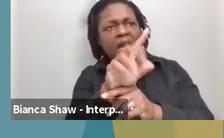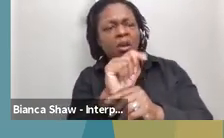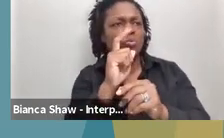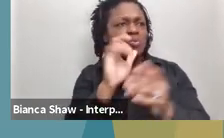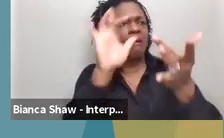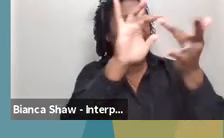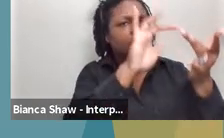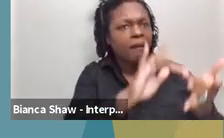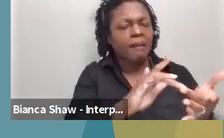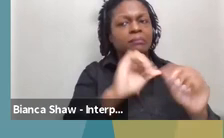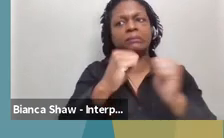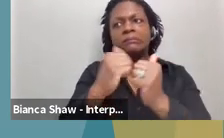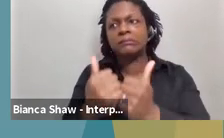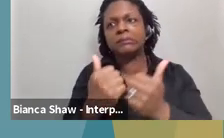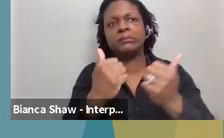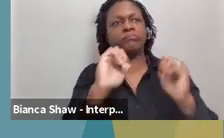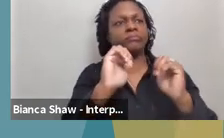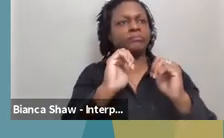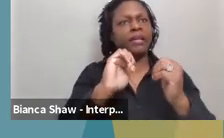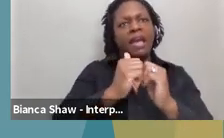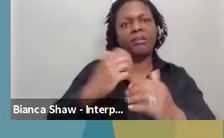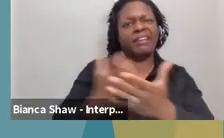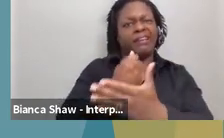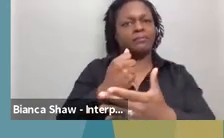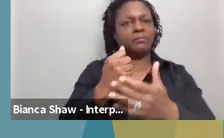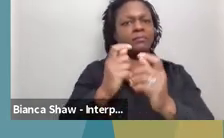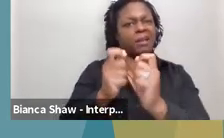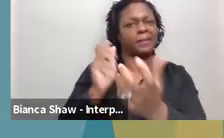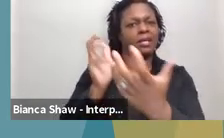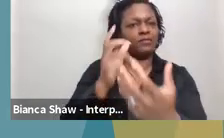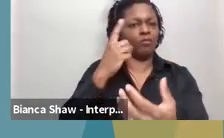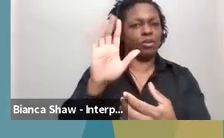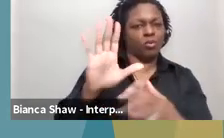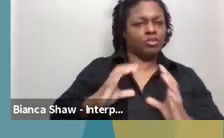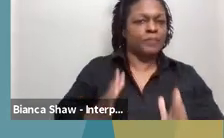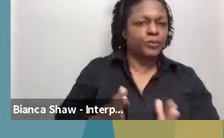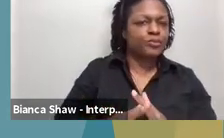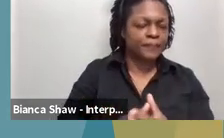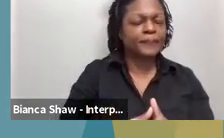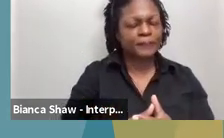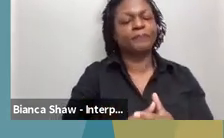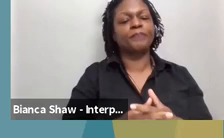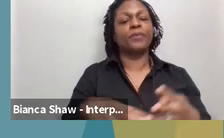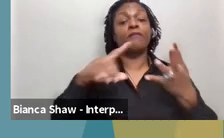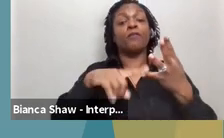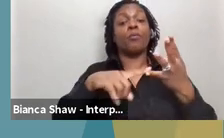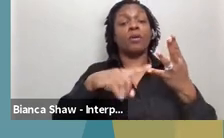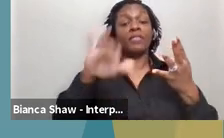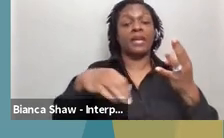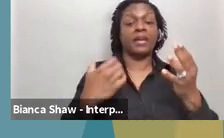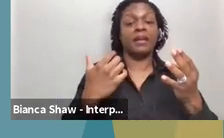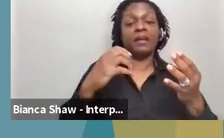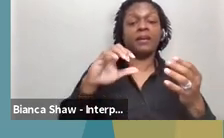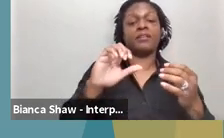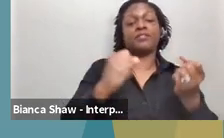and how to, um, establish those accommodations if necessary. And our fourth program is our support service